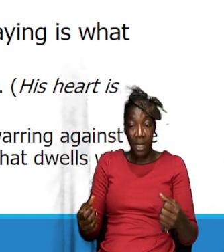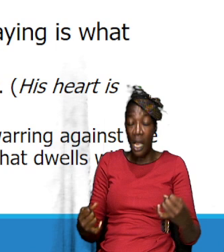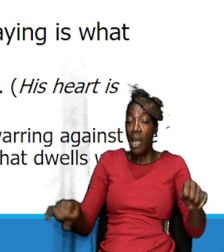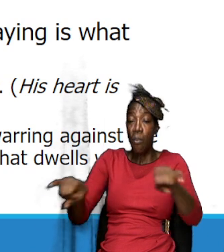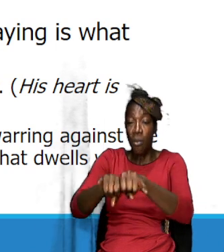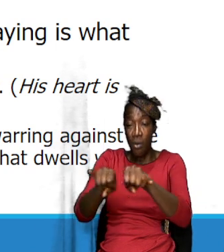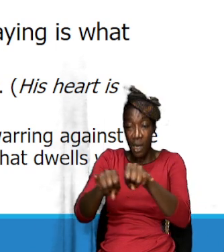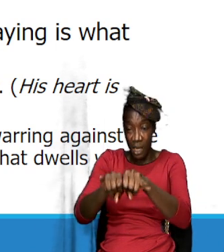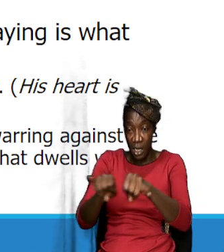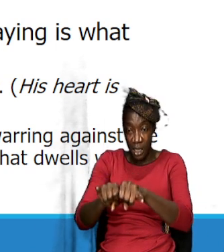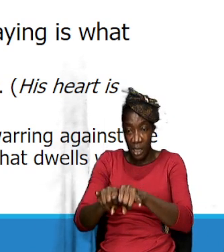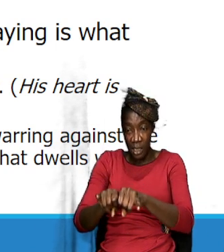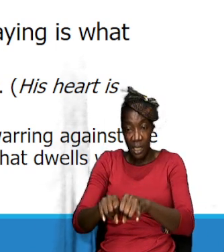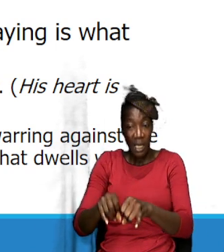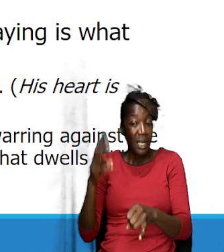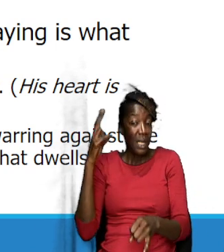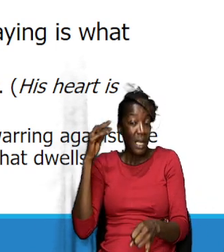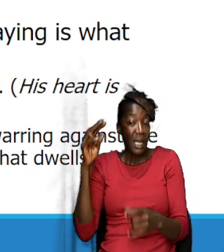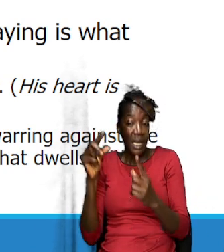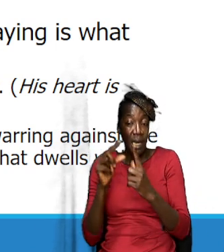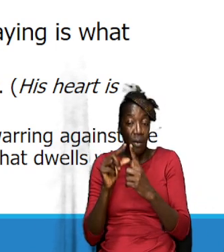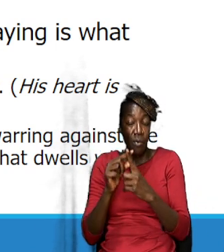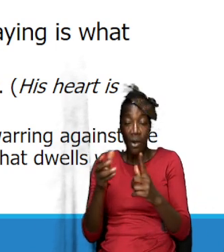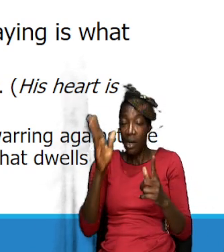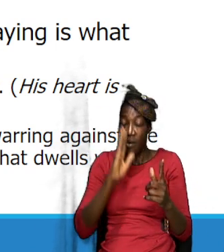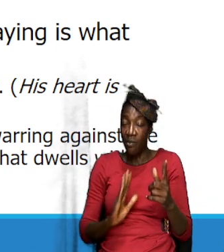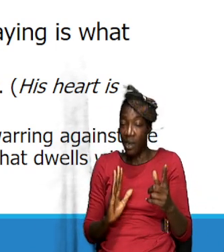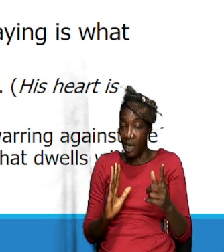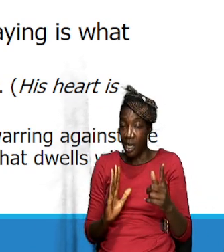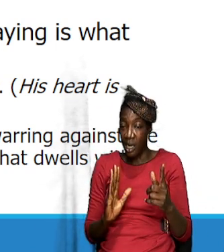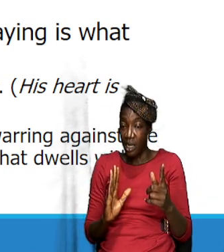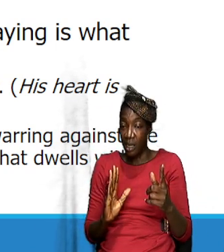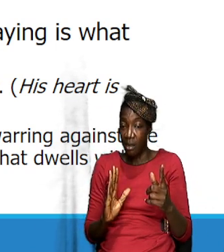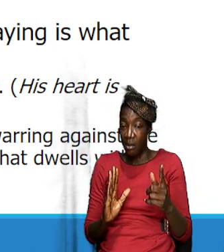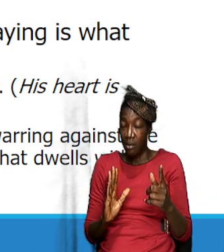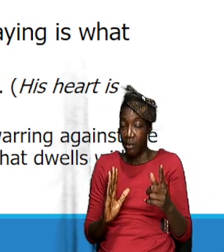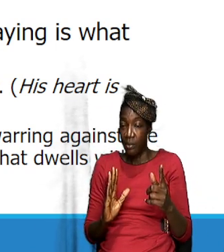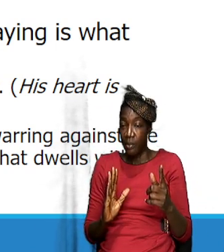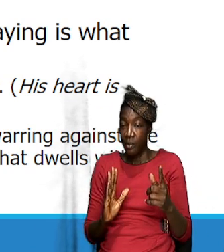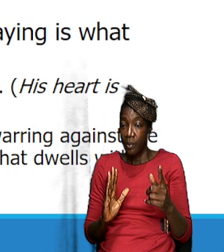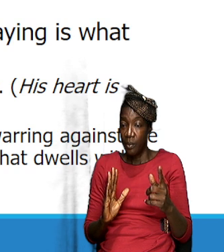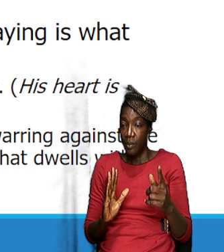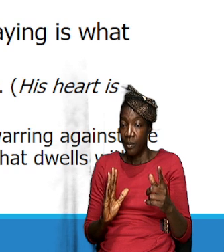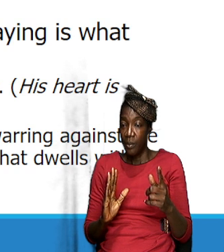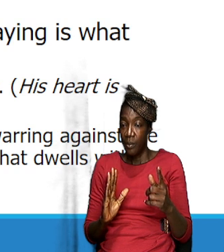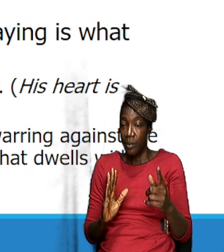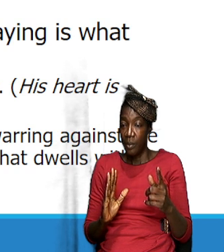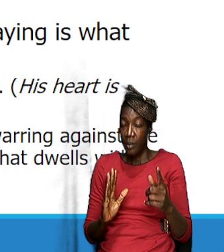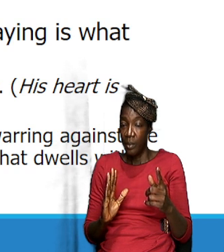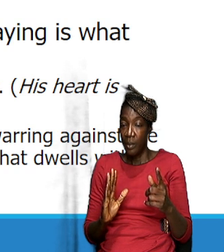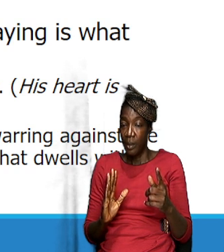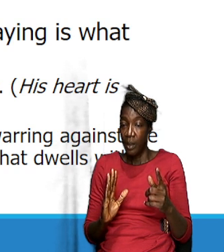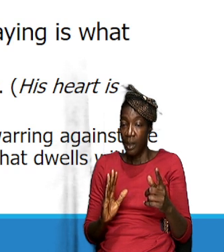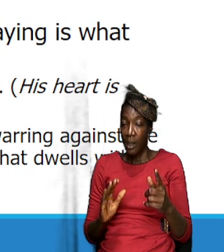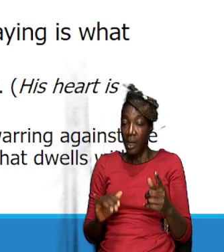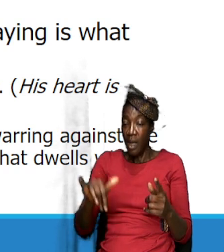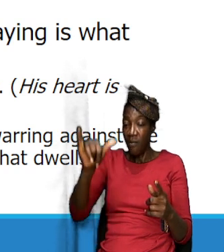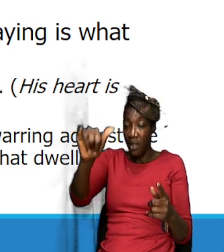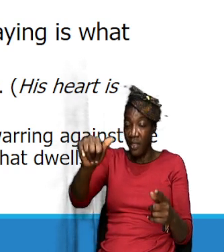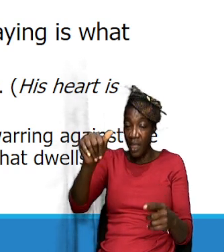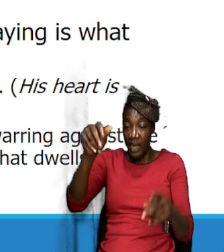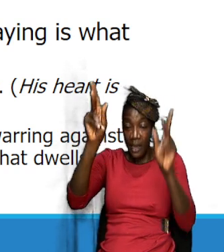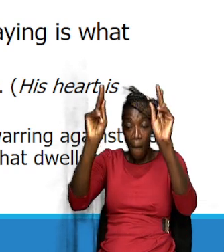always hear the word of God I that's not what I'm saying that the word of God is not necessary but what I'm saying is that for that individual